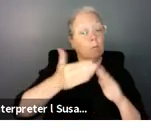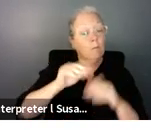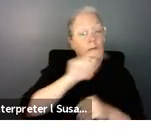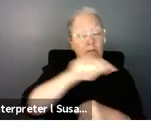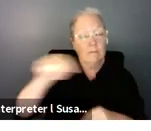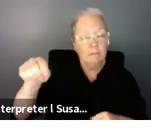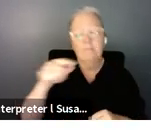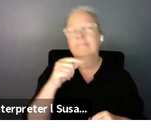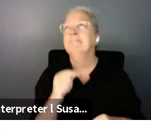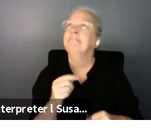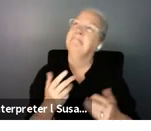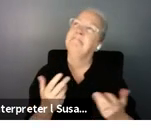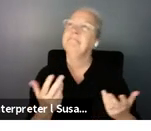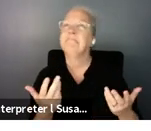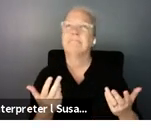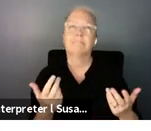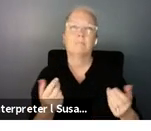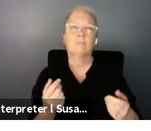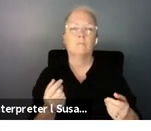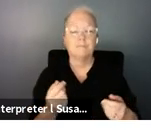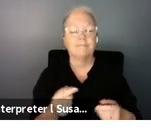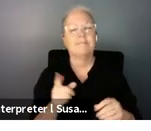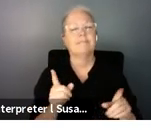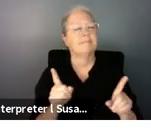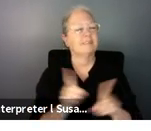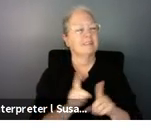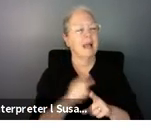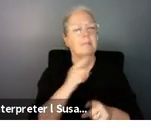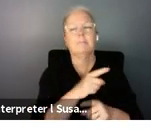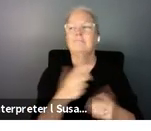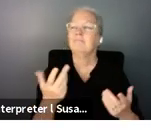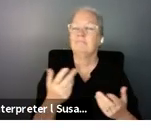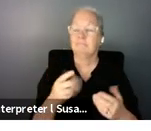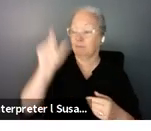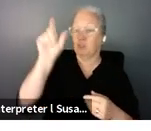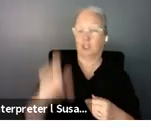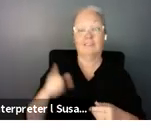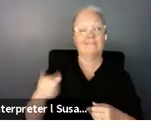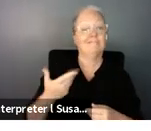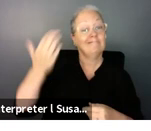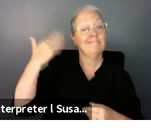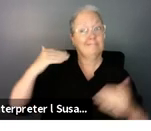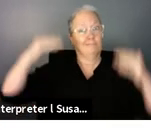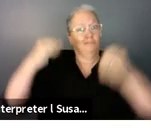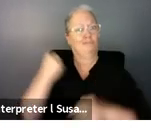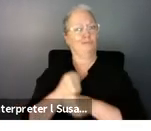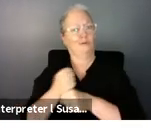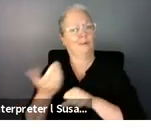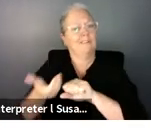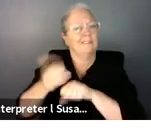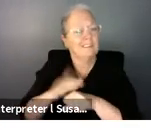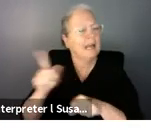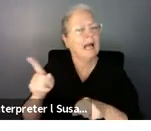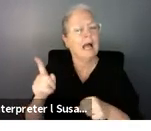sort of a um sort of a retired health professional who can help um support in some of the case management